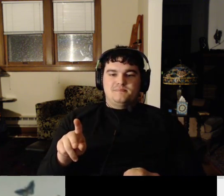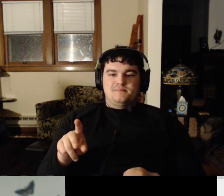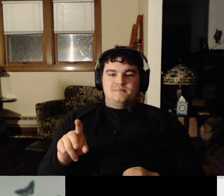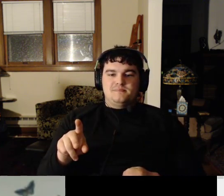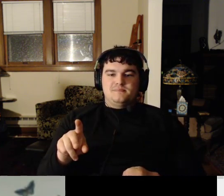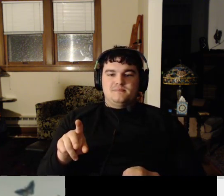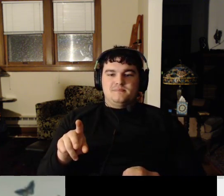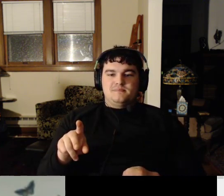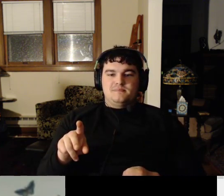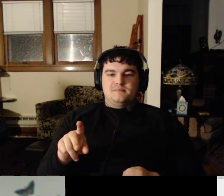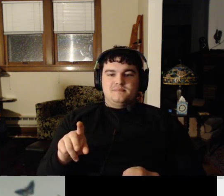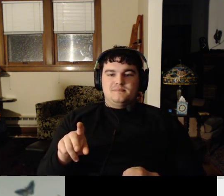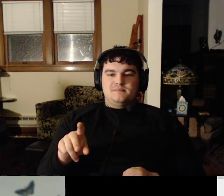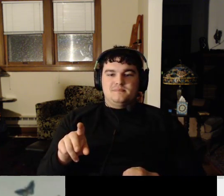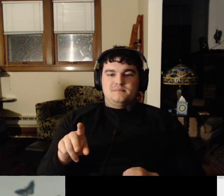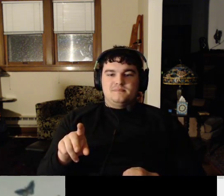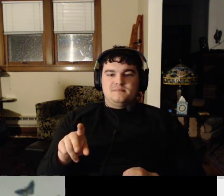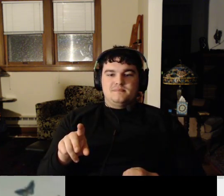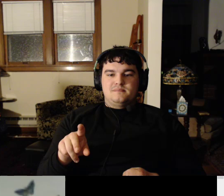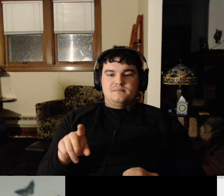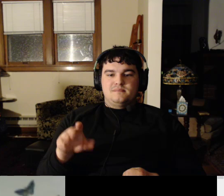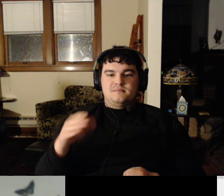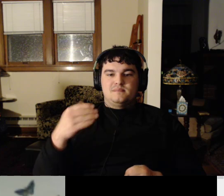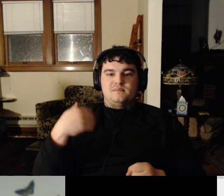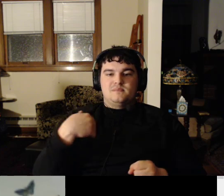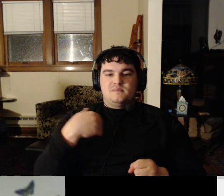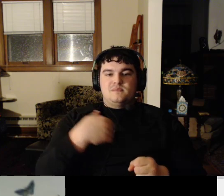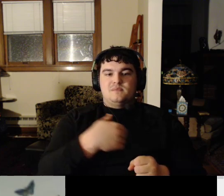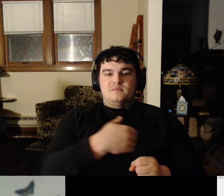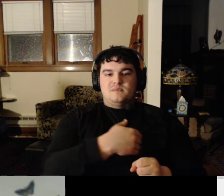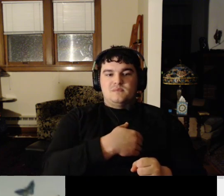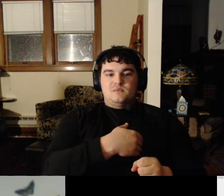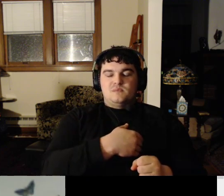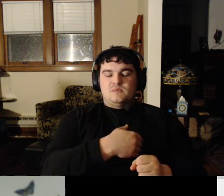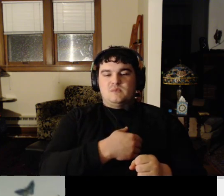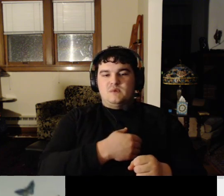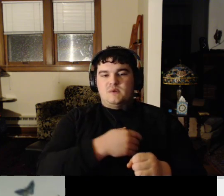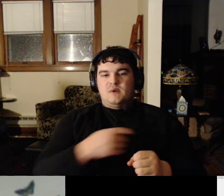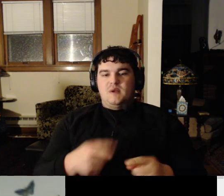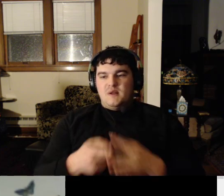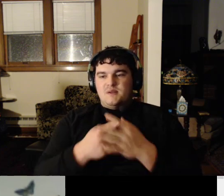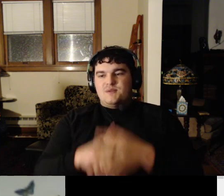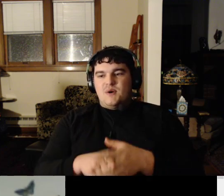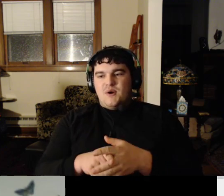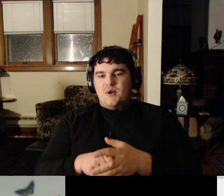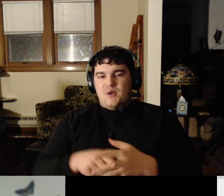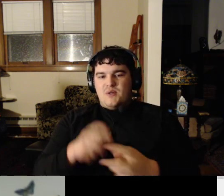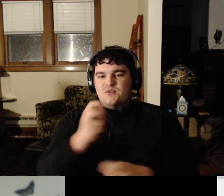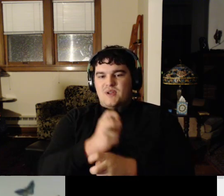We are going to tackle a challenge together, class. Can I hold a little bit?